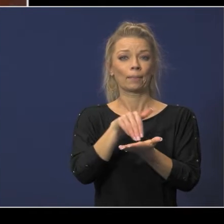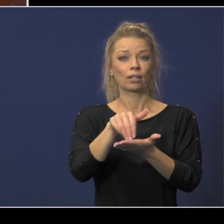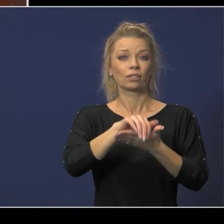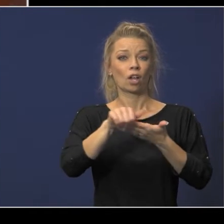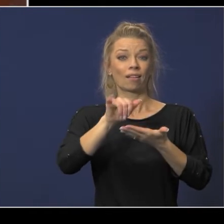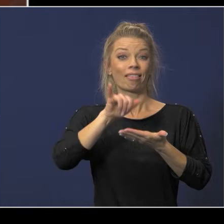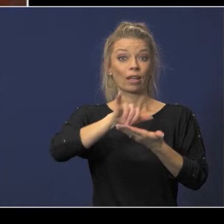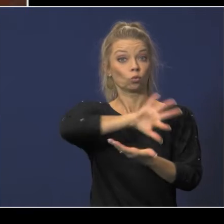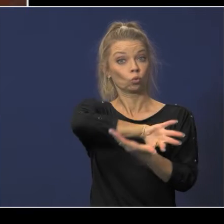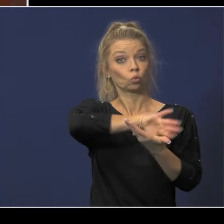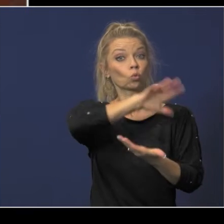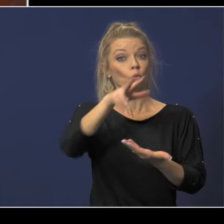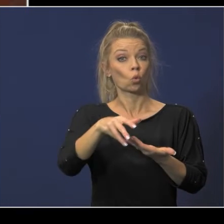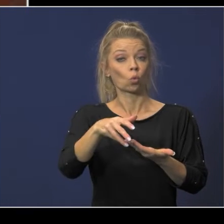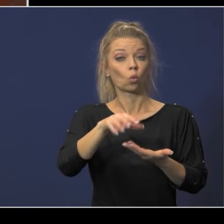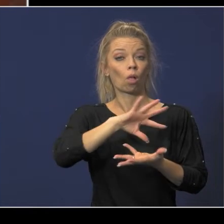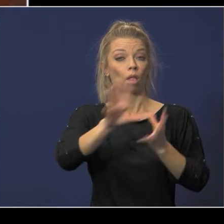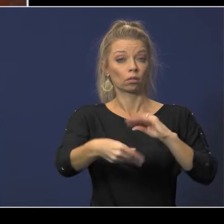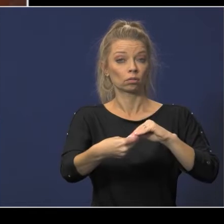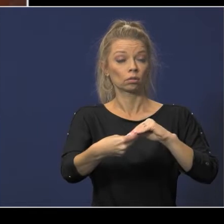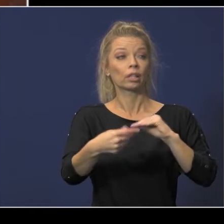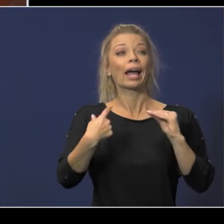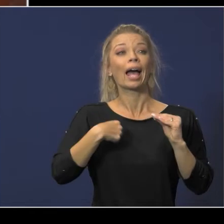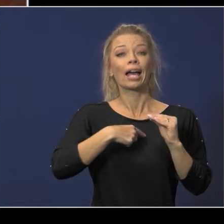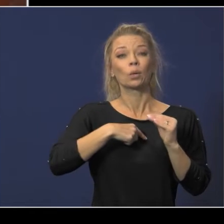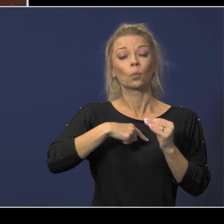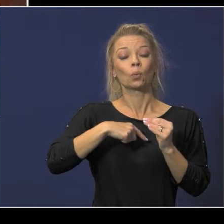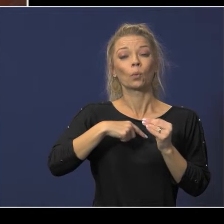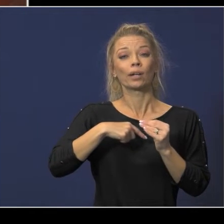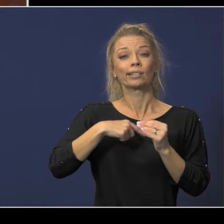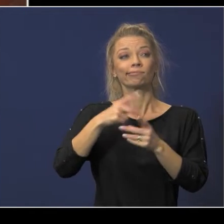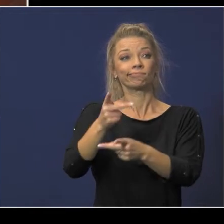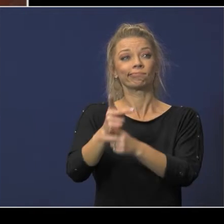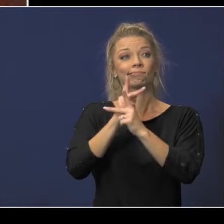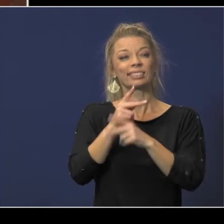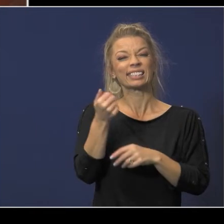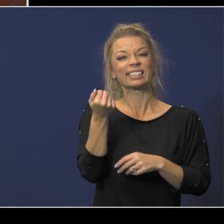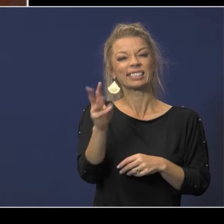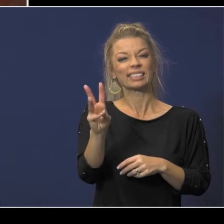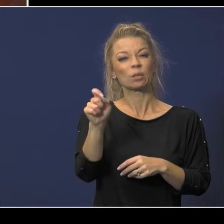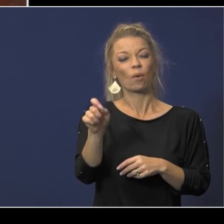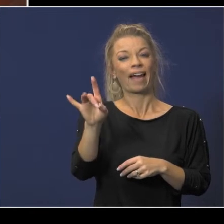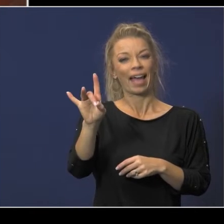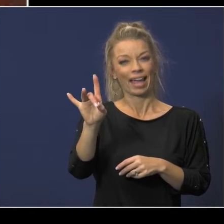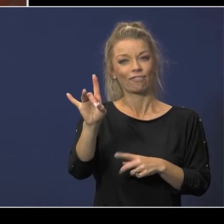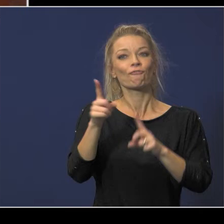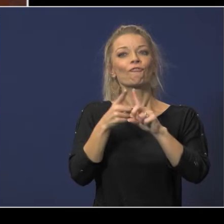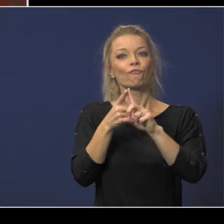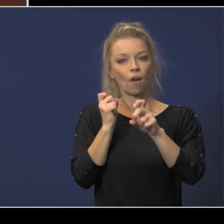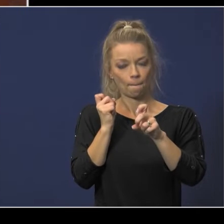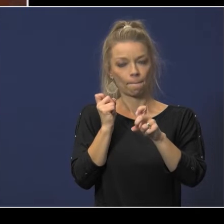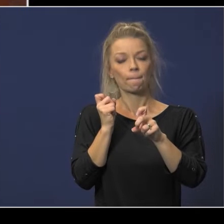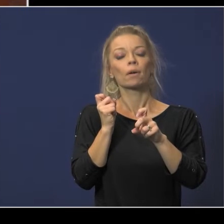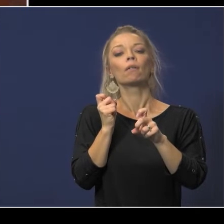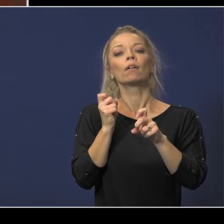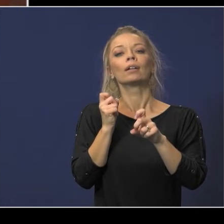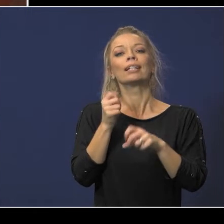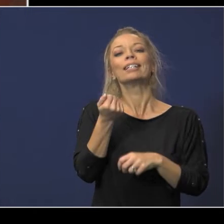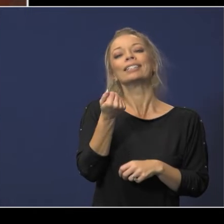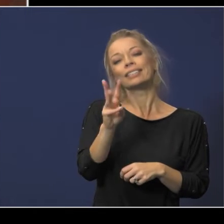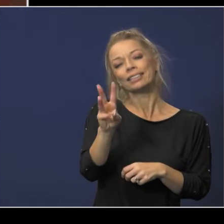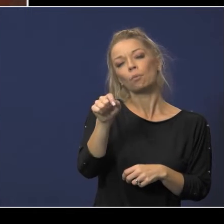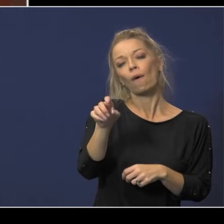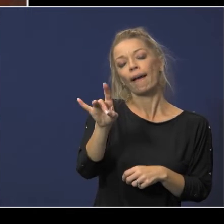and we actually drew down 16.8 million dollars from the esser 2 funds it was a